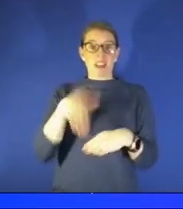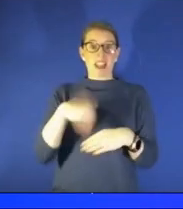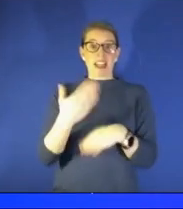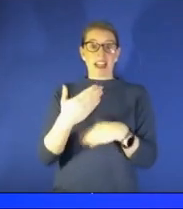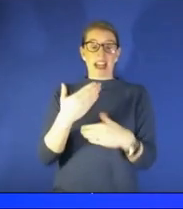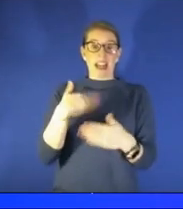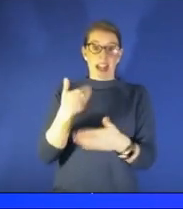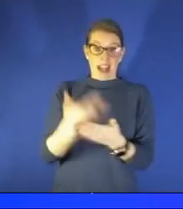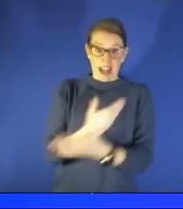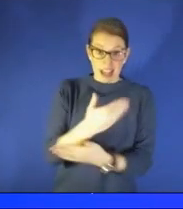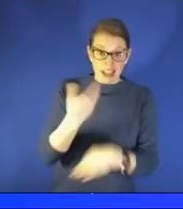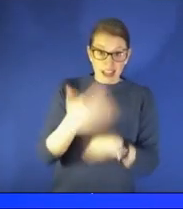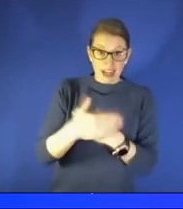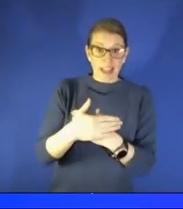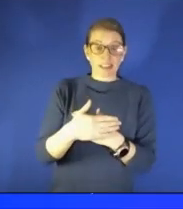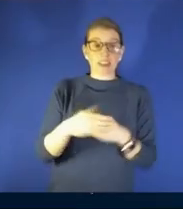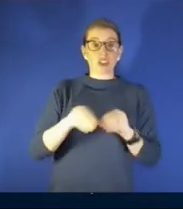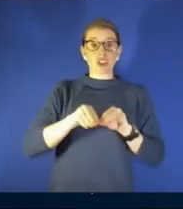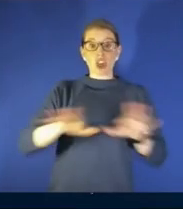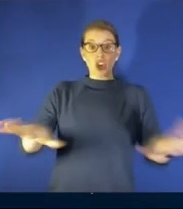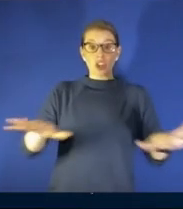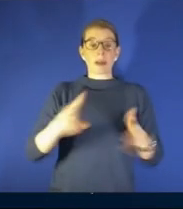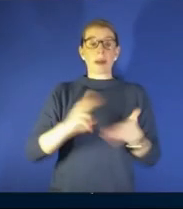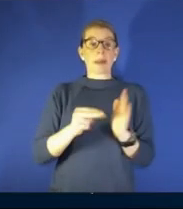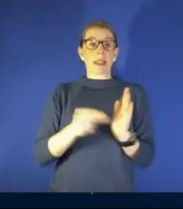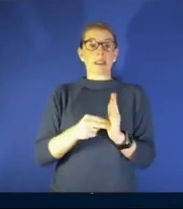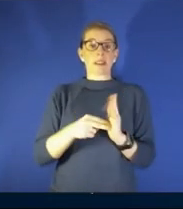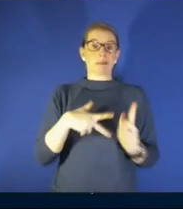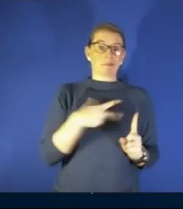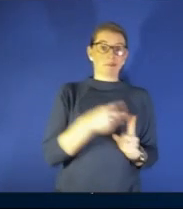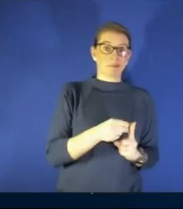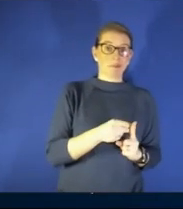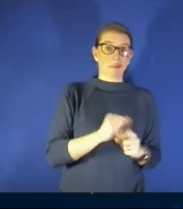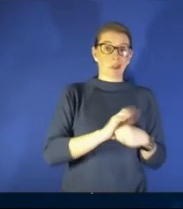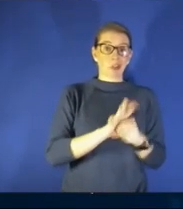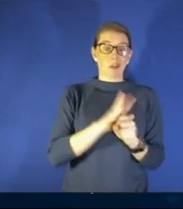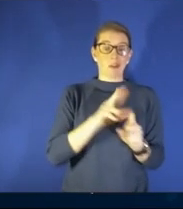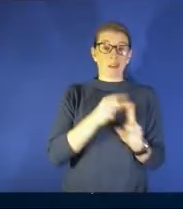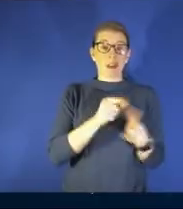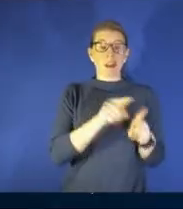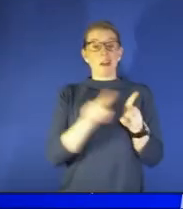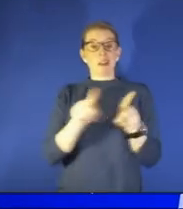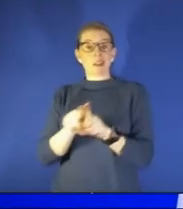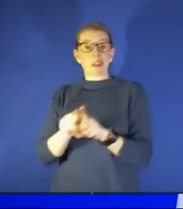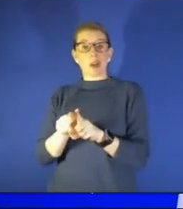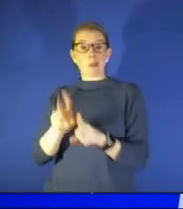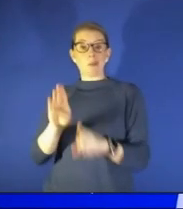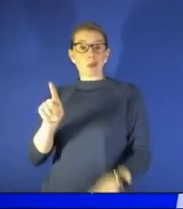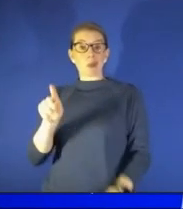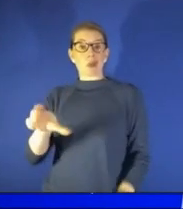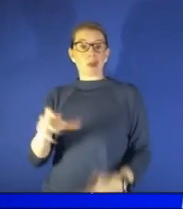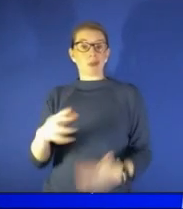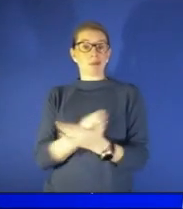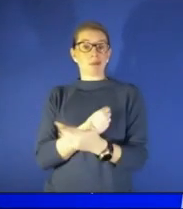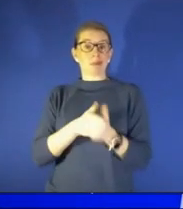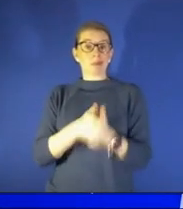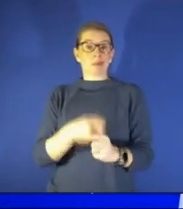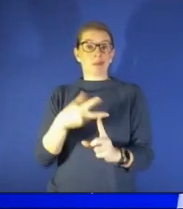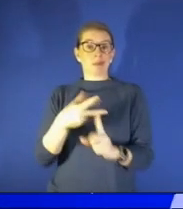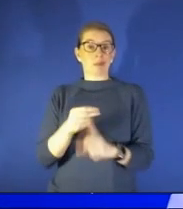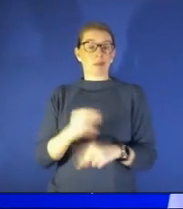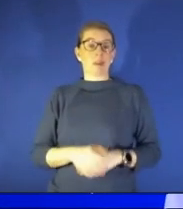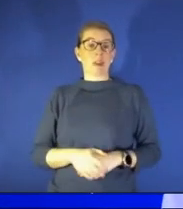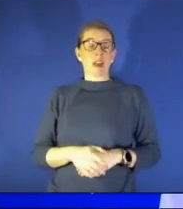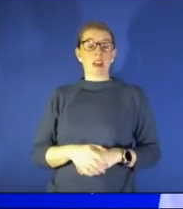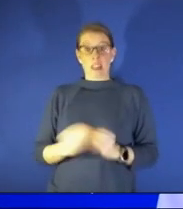including your booster dr hawkinson anything to add about a possible spring wave yeah yeah i mean i don't think we can emphasize that enough you know we are getting